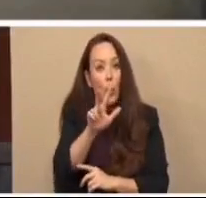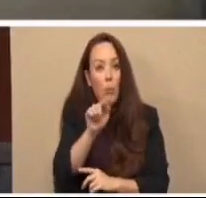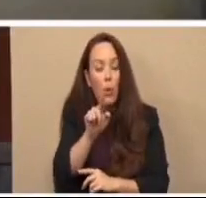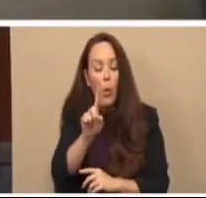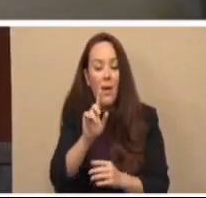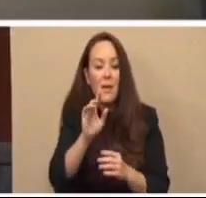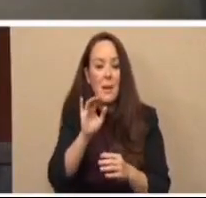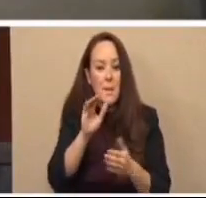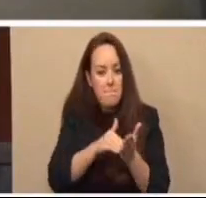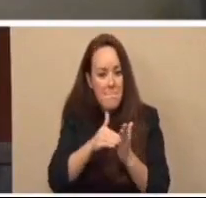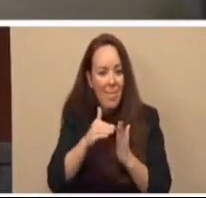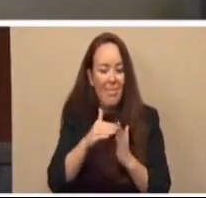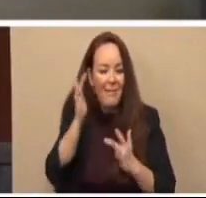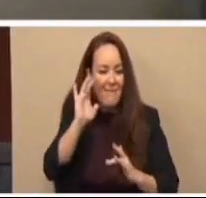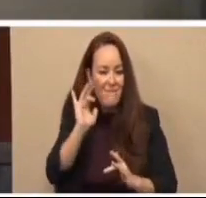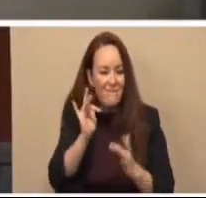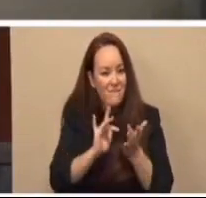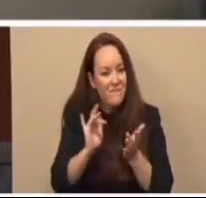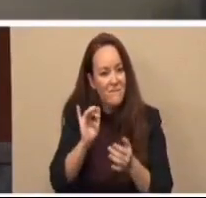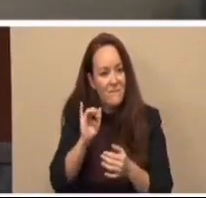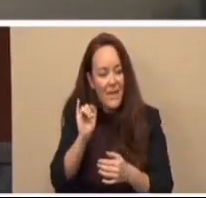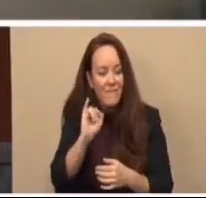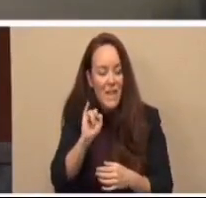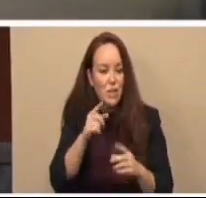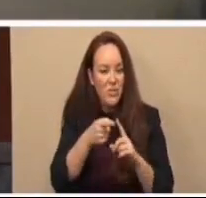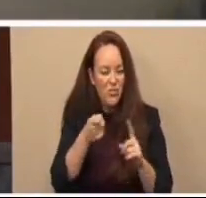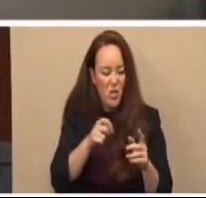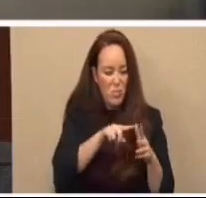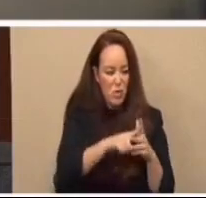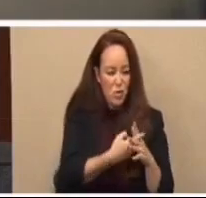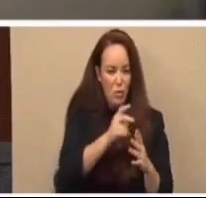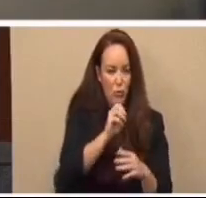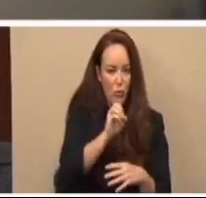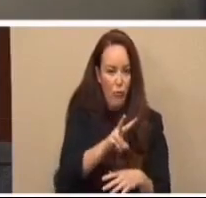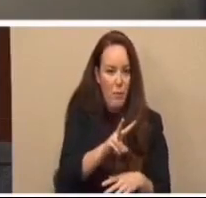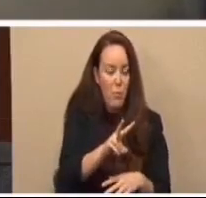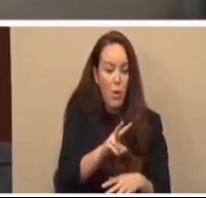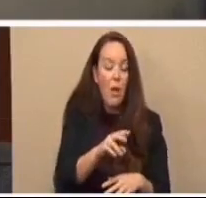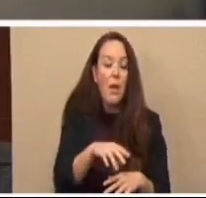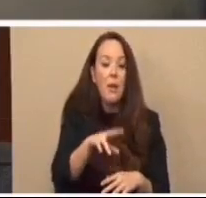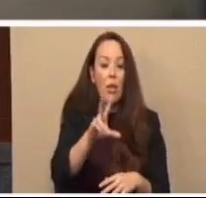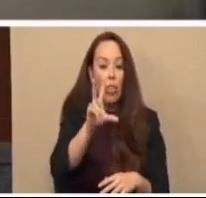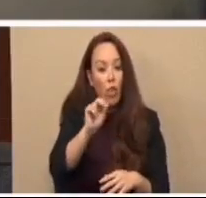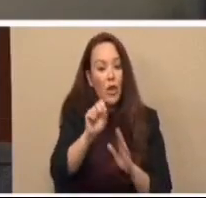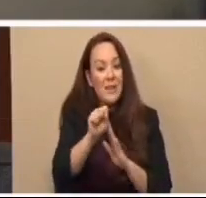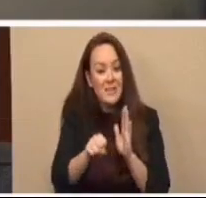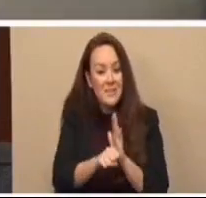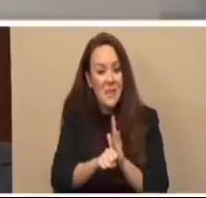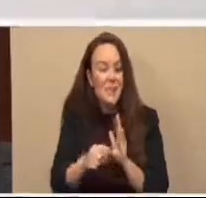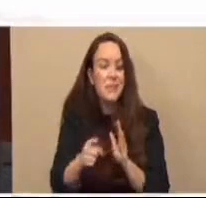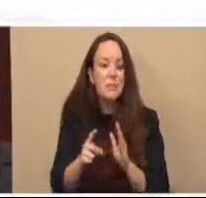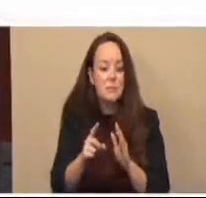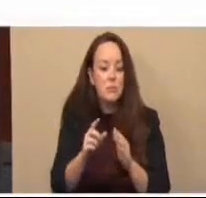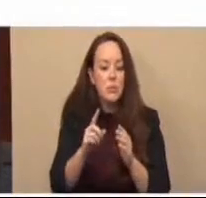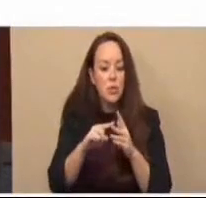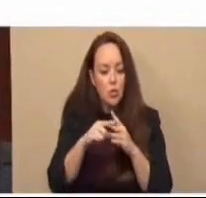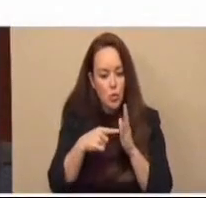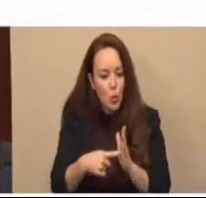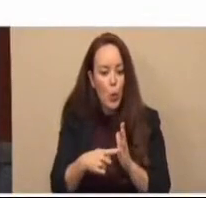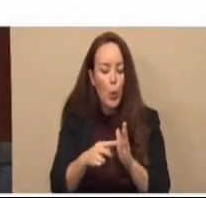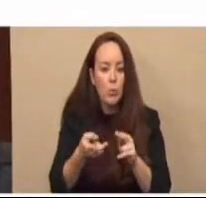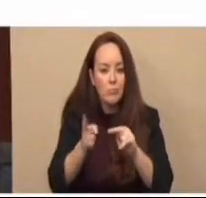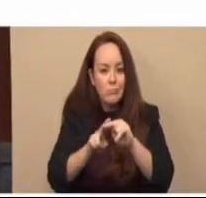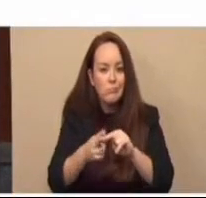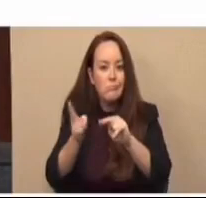infections reported in the U.S. since the start of November. 30 states are showing upward trends in new